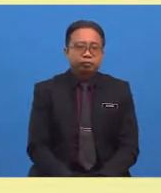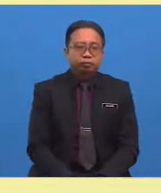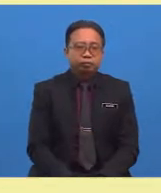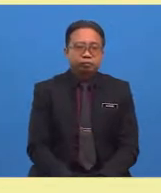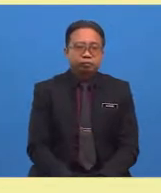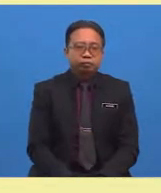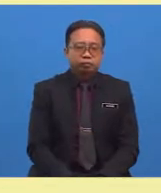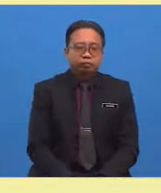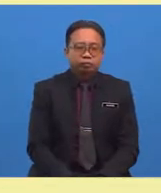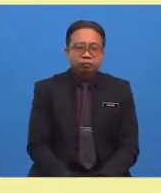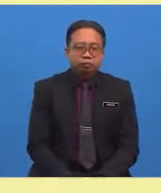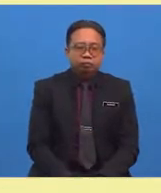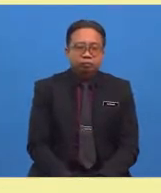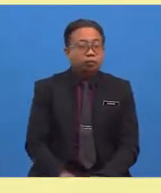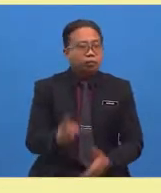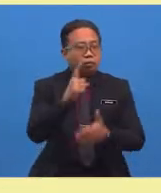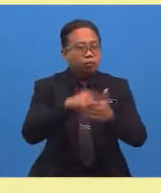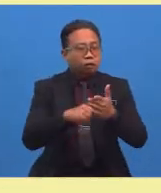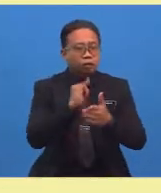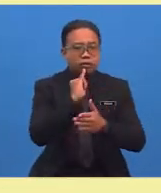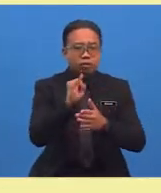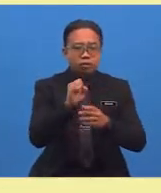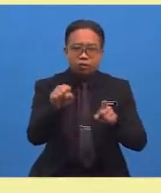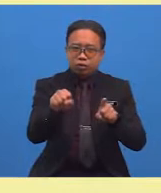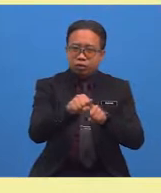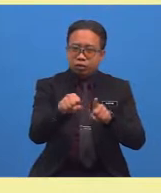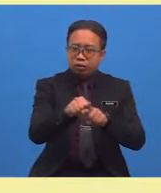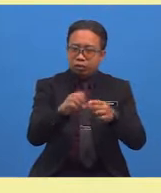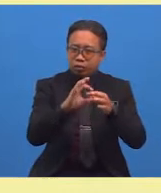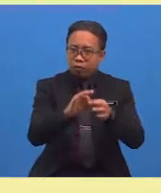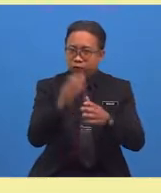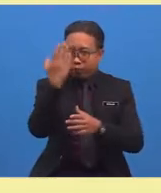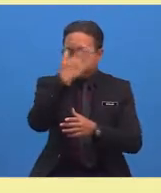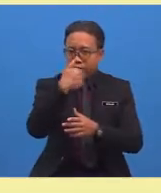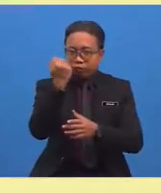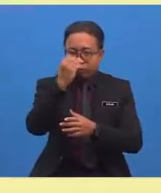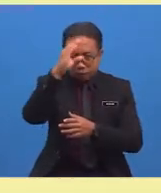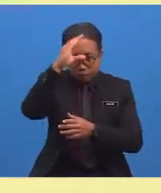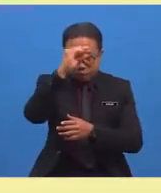beautiful. Beautiful. What is the synonym of beautiful, boys and girls?